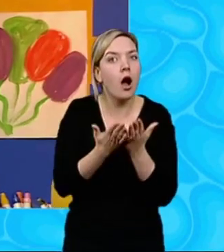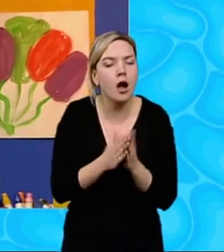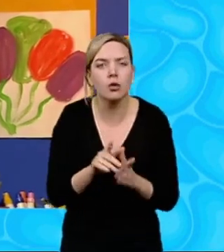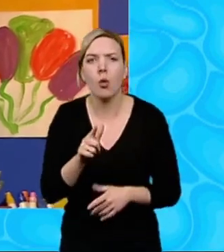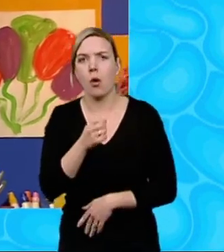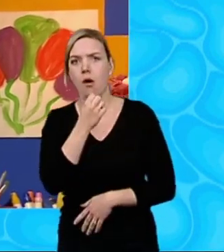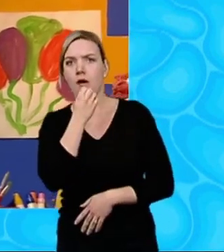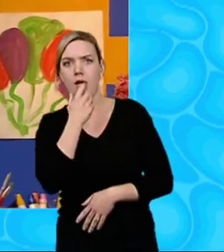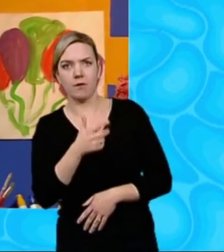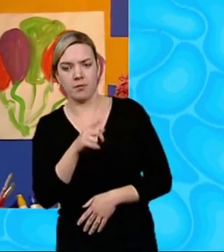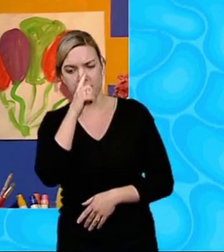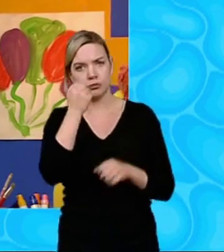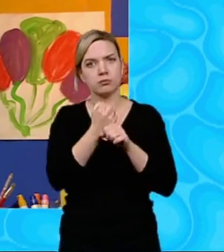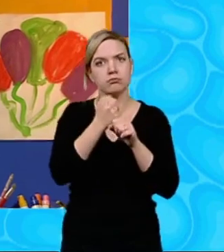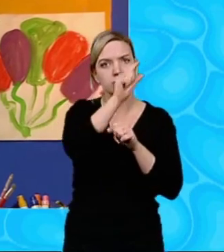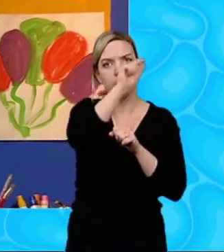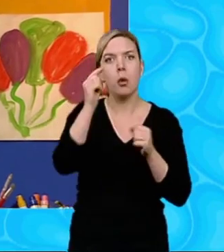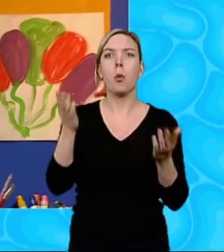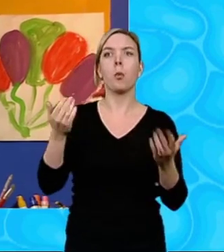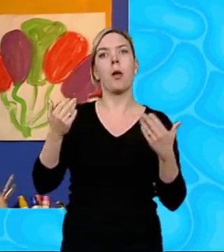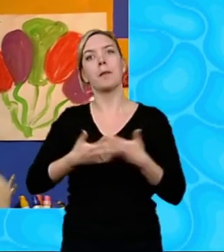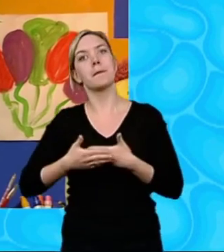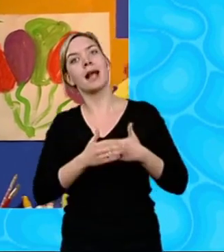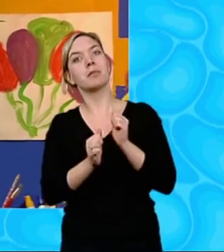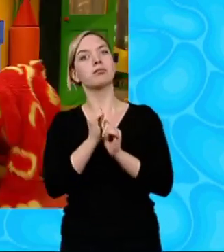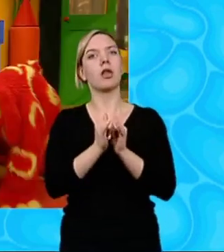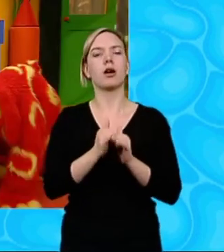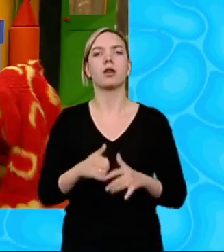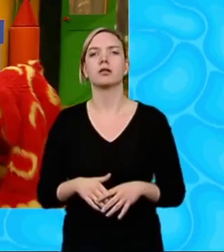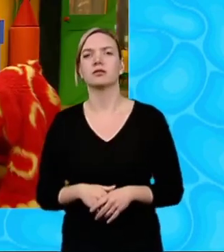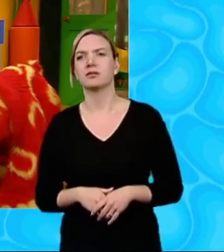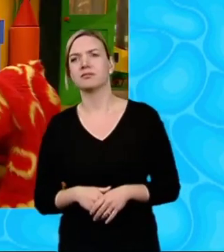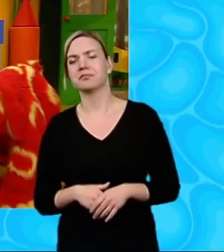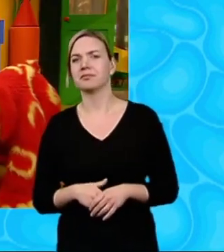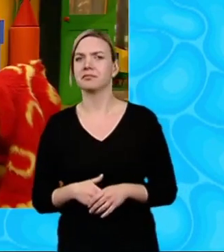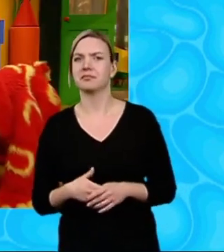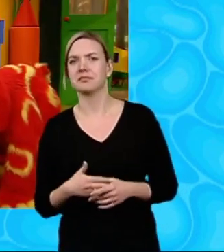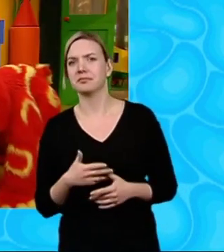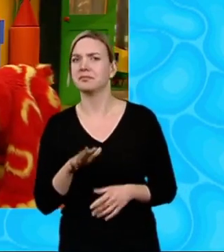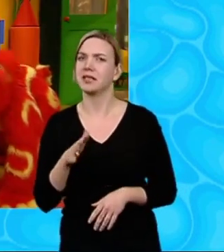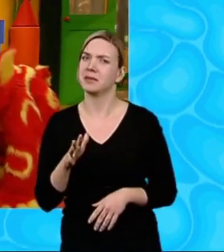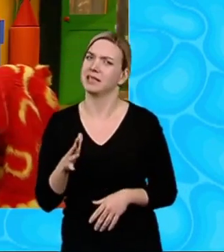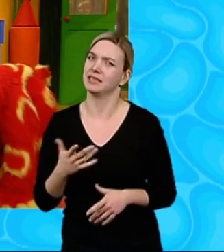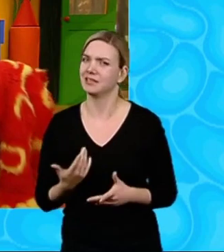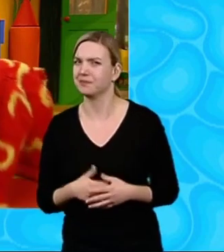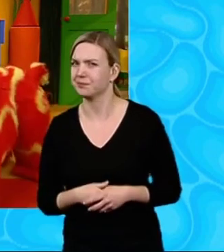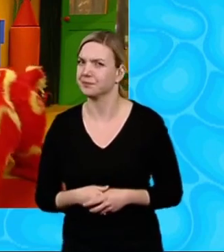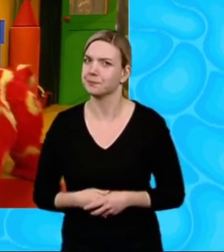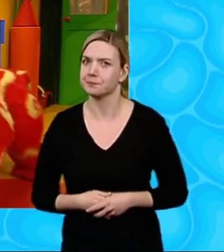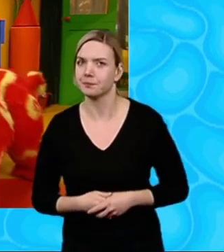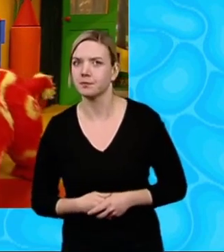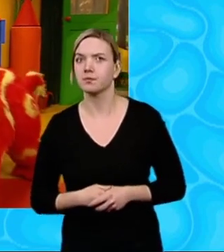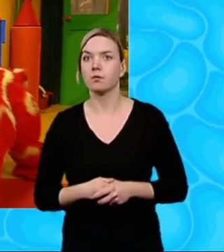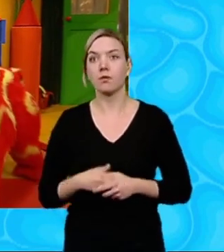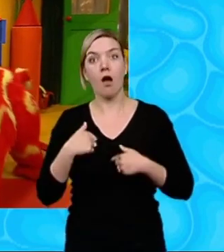Fizz Yeah, could say something like, er, welcome baby brother, or something like that Oh, yeah, yeah Maybe Oh, yeah, Fizz,